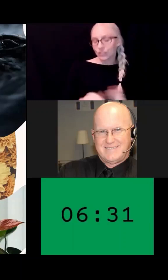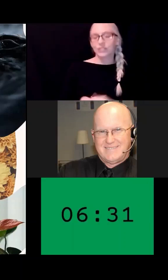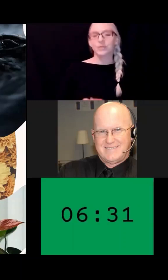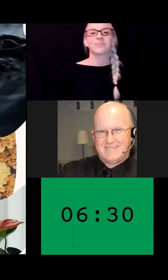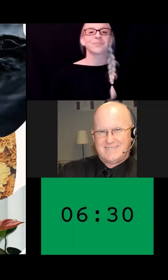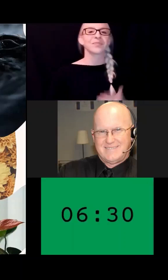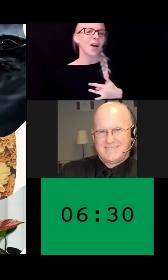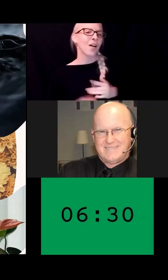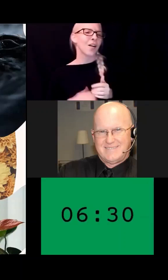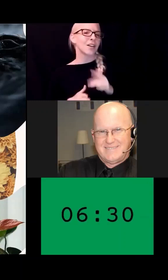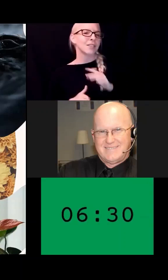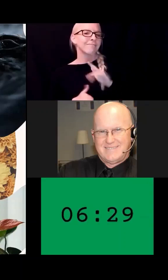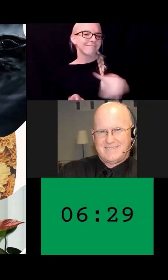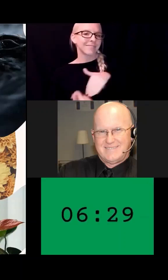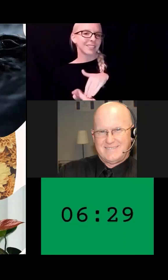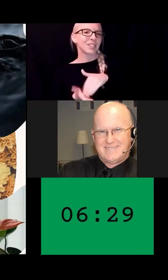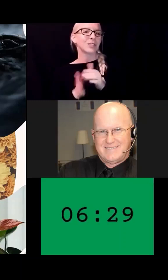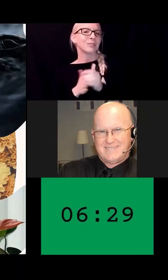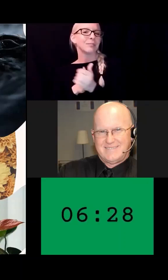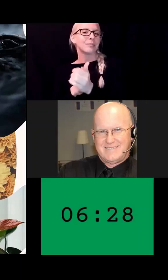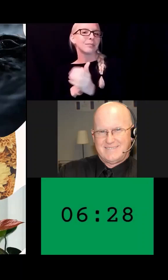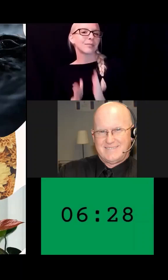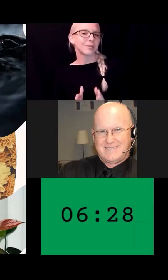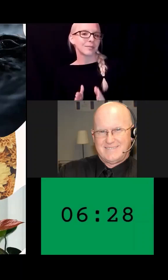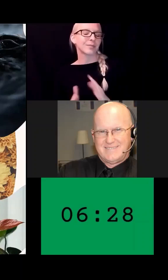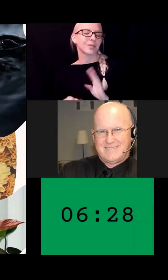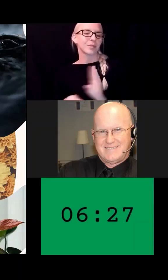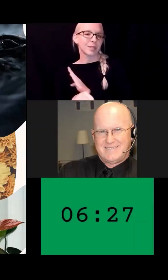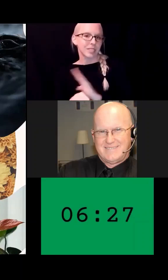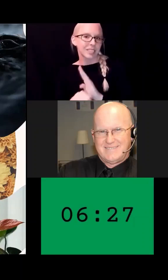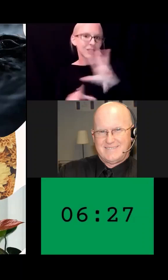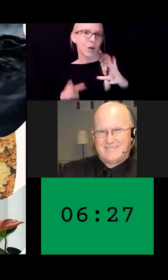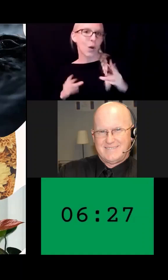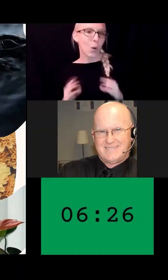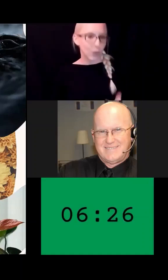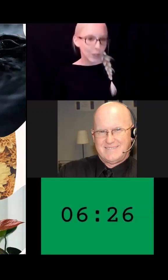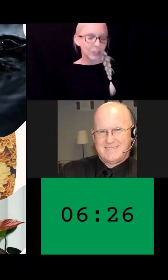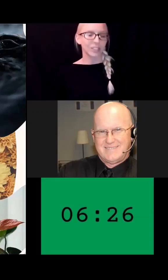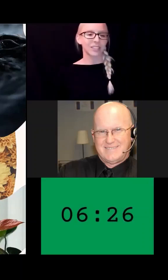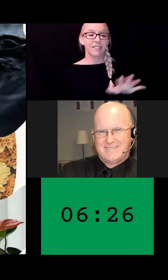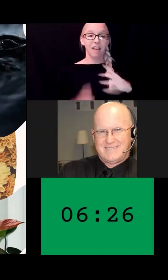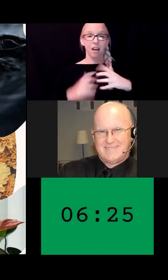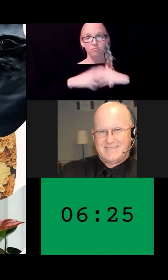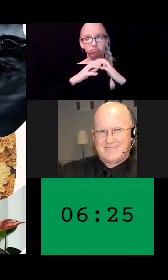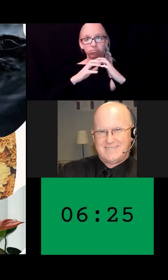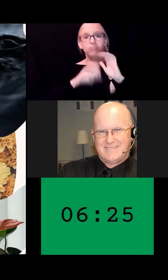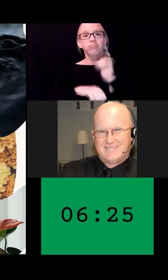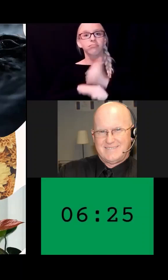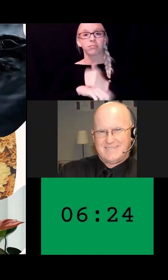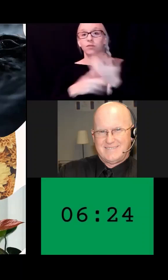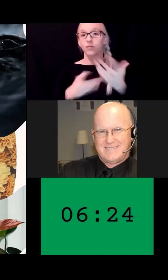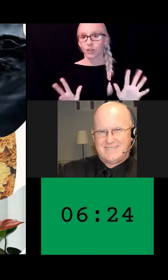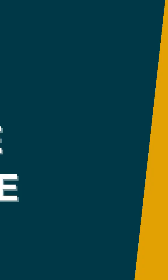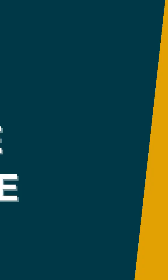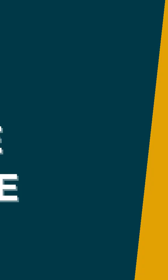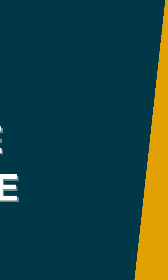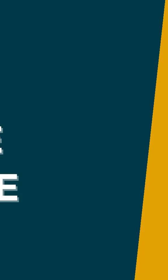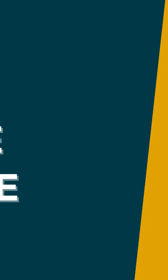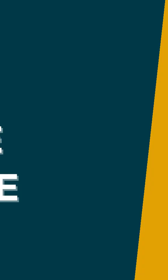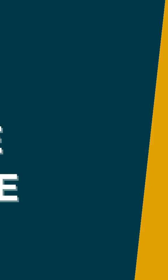heart-centered business owners, and what we do in that space, it's already been launched. We connect, we learn, and we grow together.